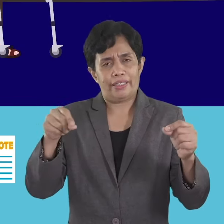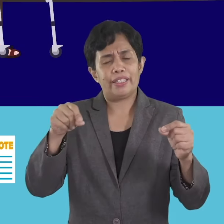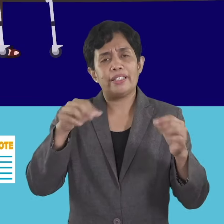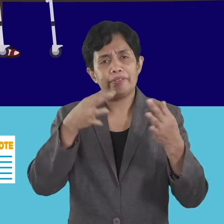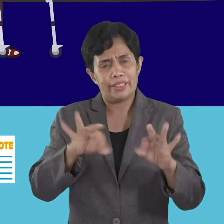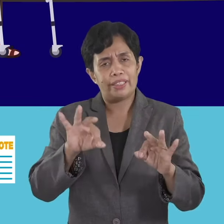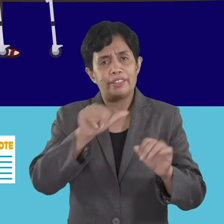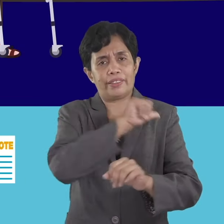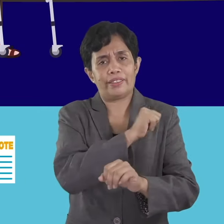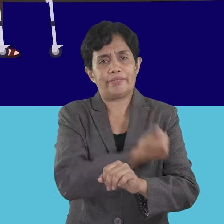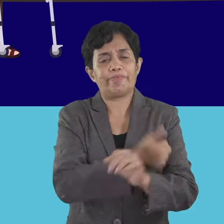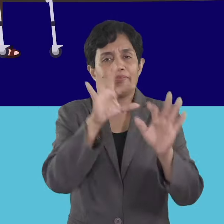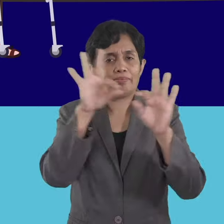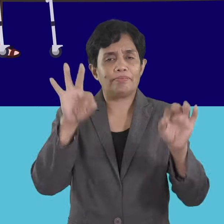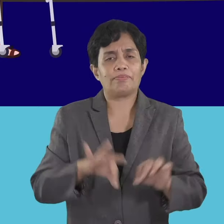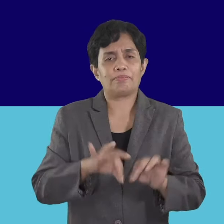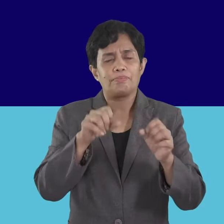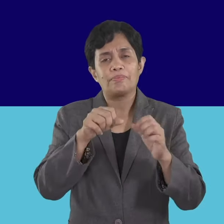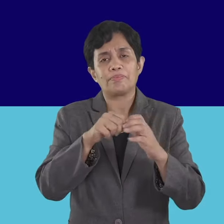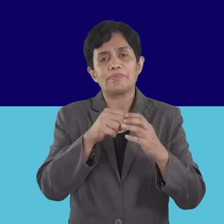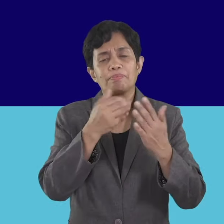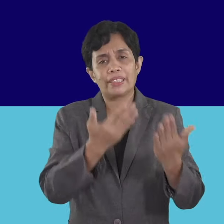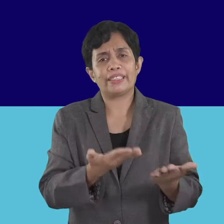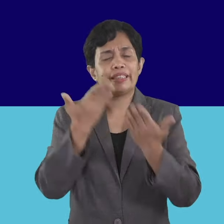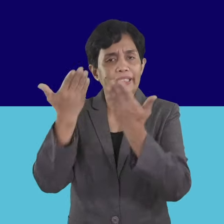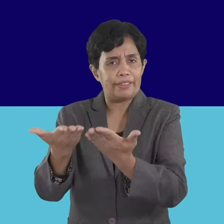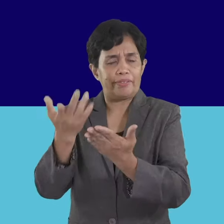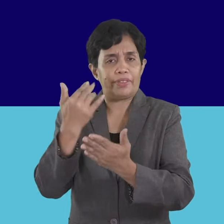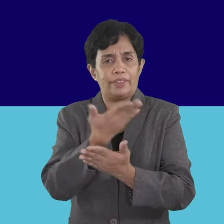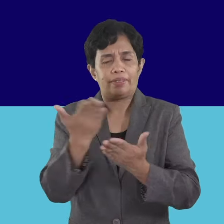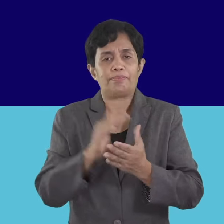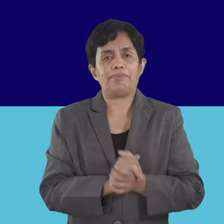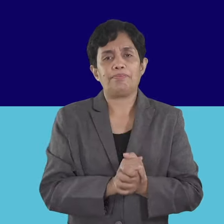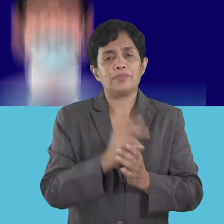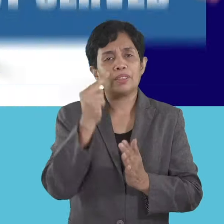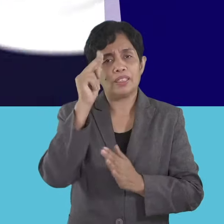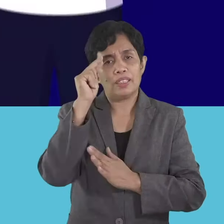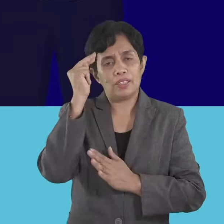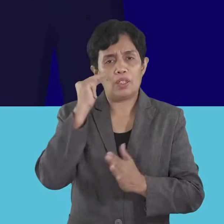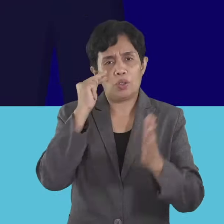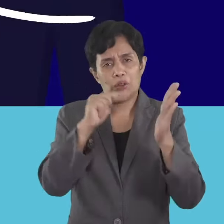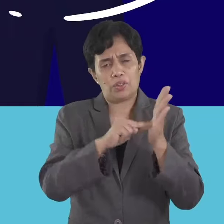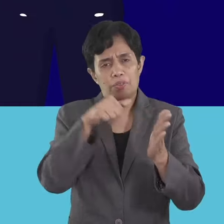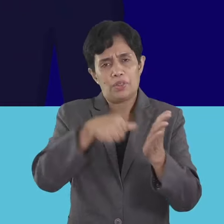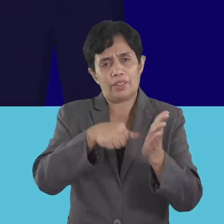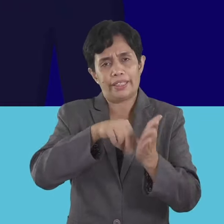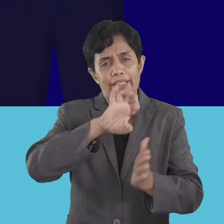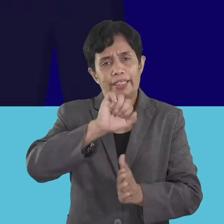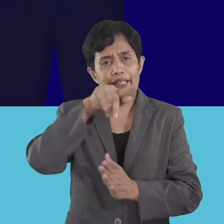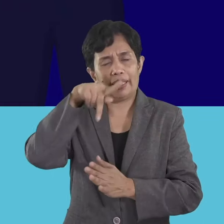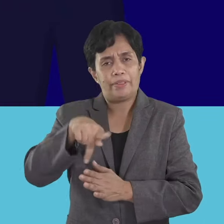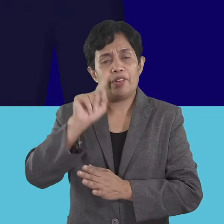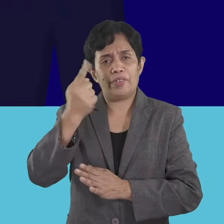form, and they will sort things out for you. Just note that voting in EAPPs is on a first-come, first